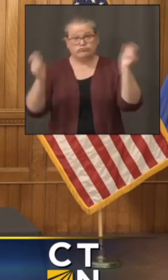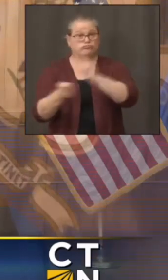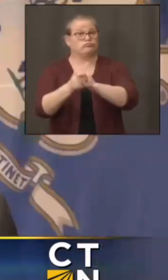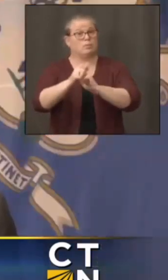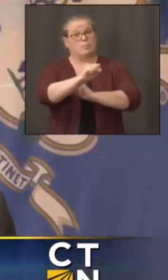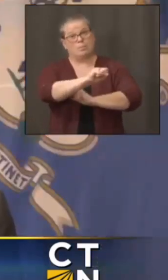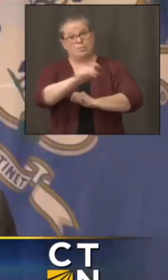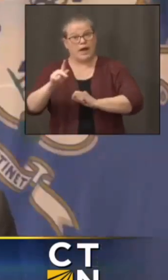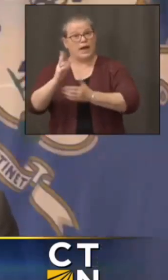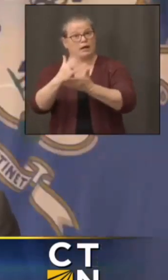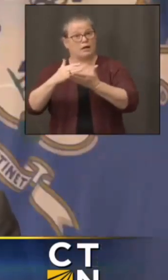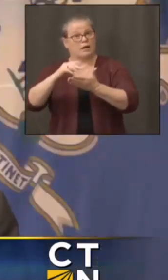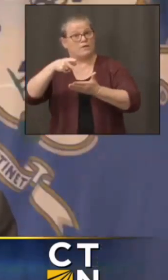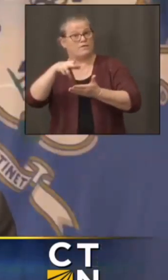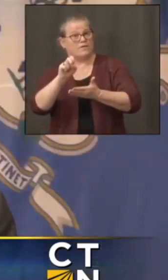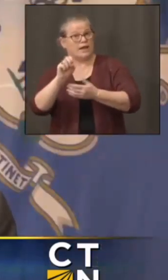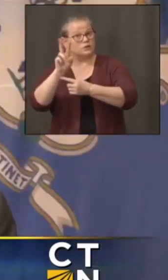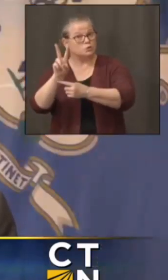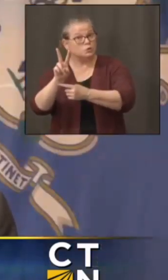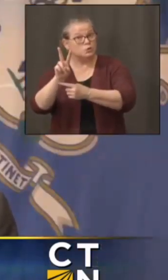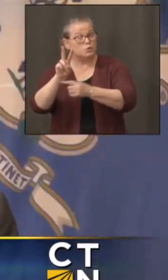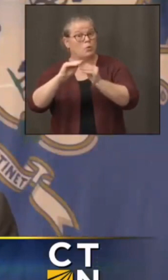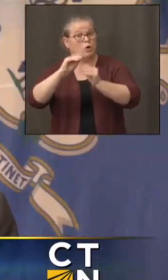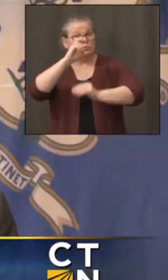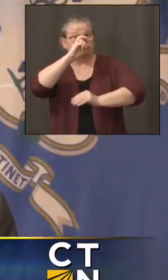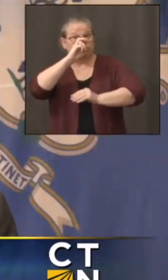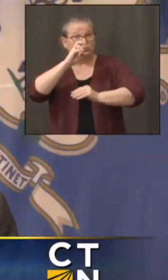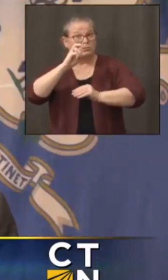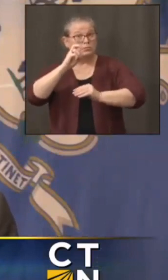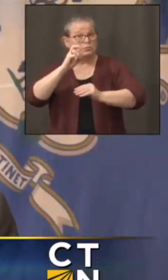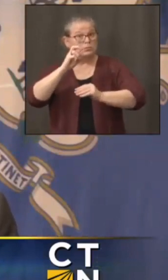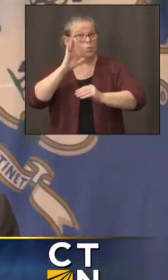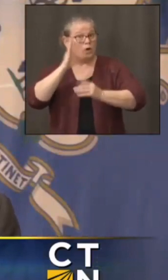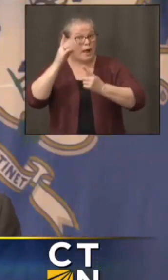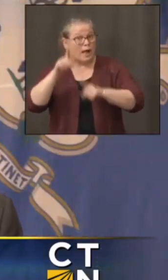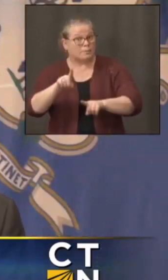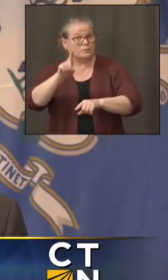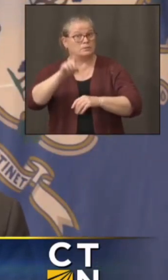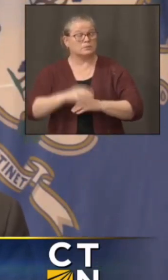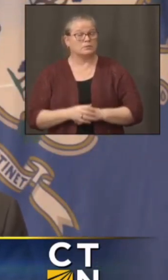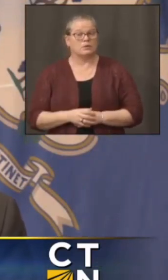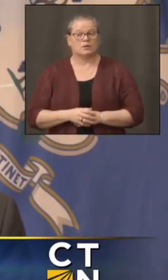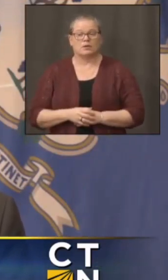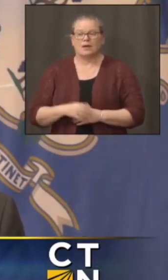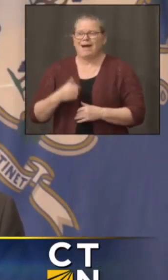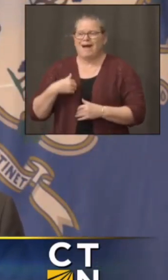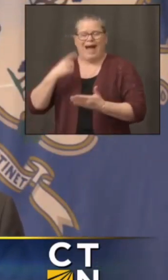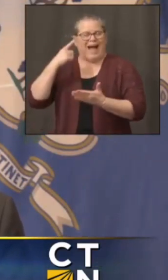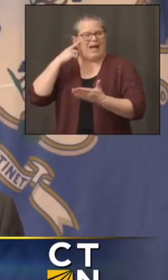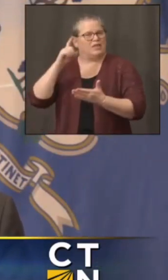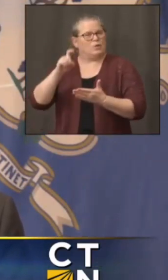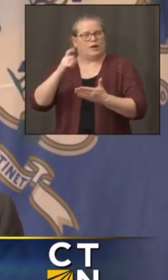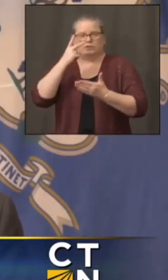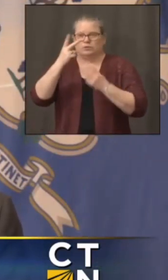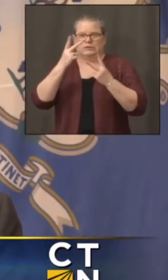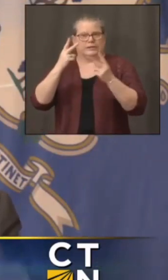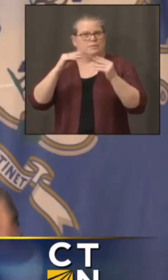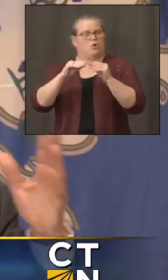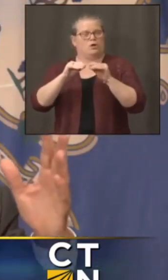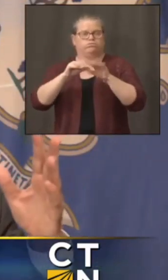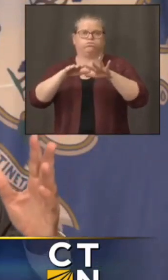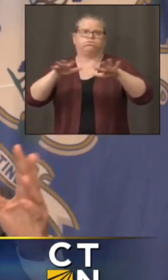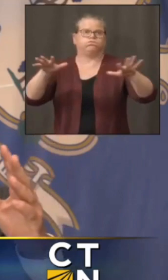uh again i think would have to be a lot more intense than what you see but i as i you know talking about europe um